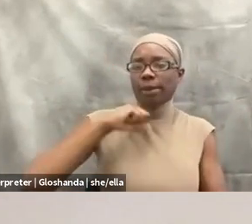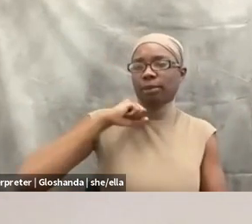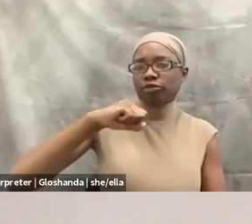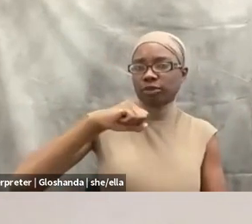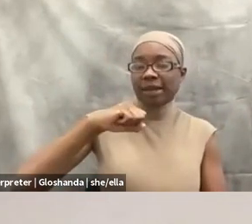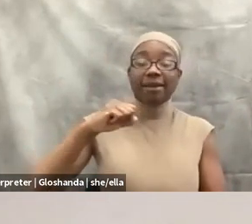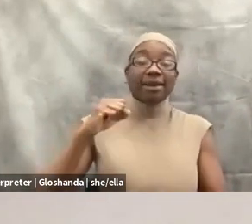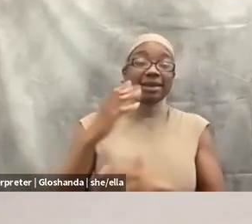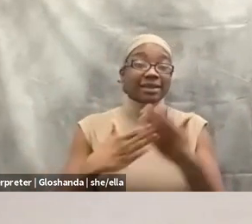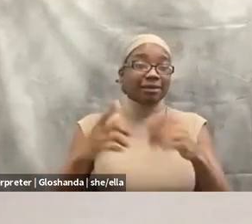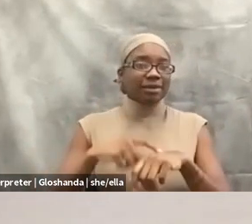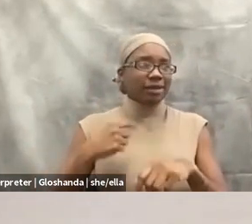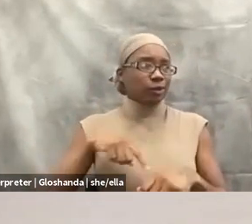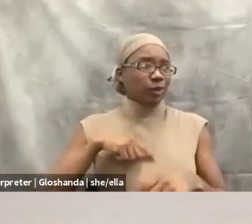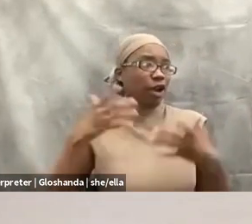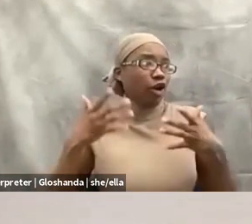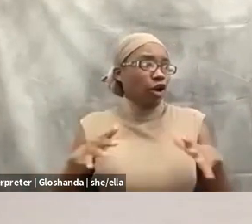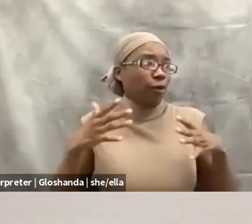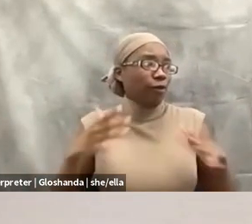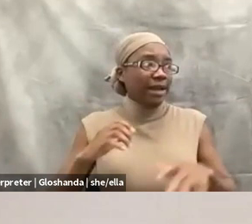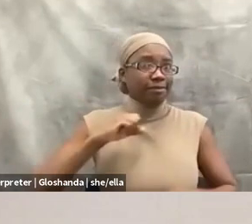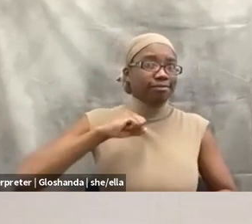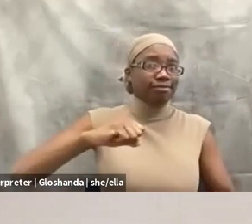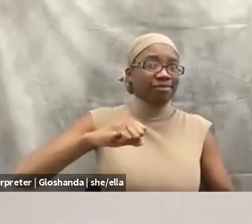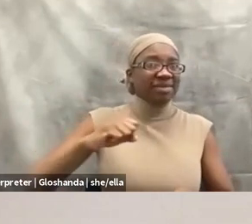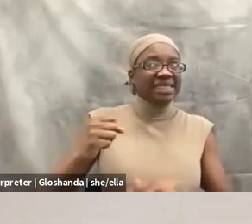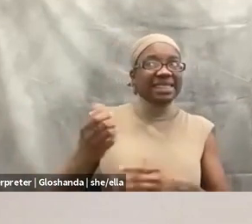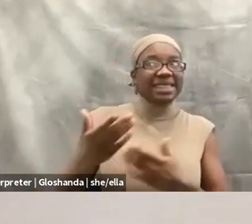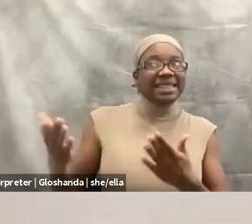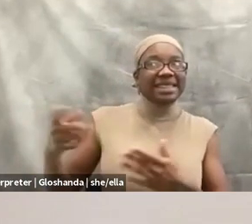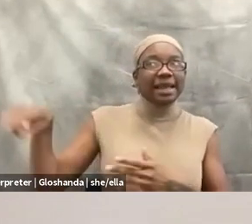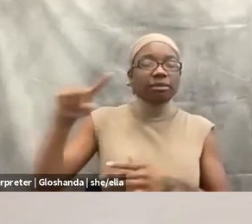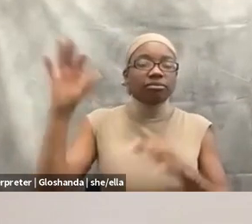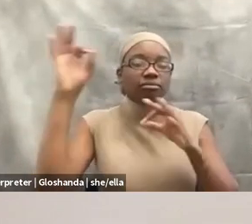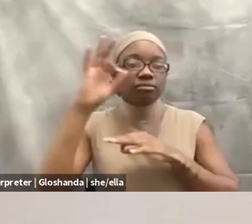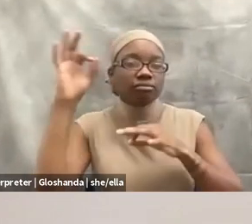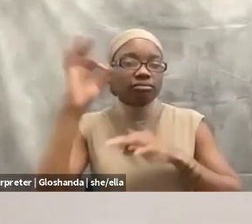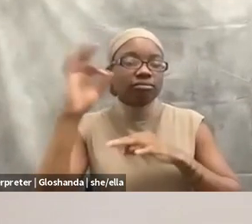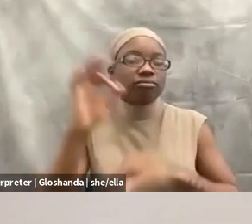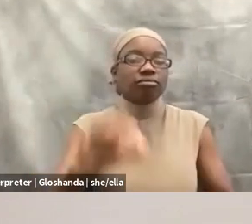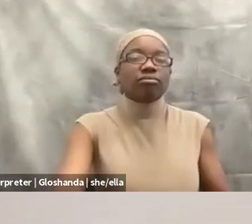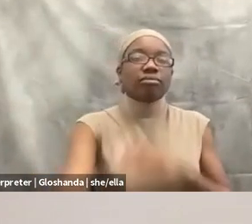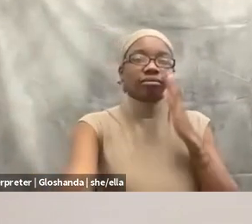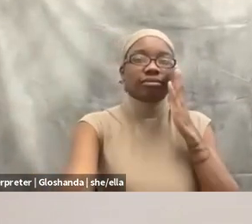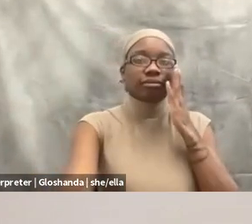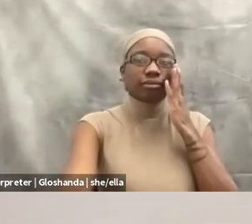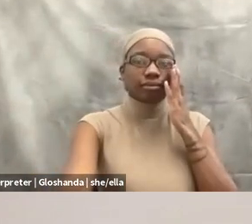of the pushback that we're already doing is not something that people know about. Um, and so to just like